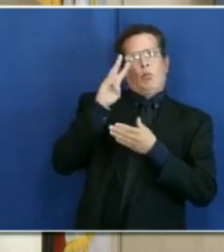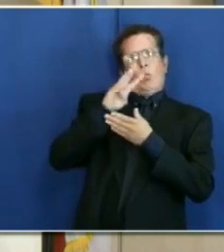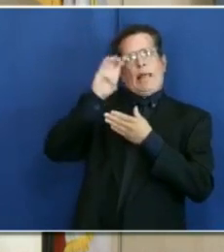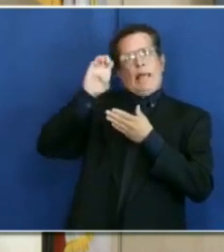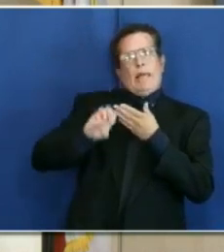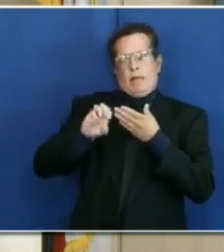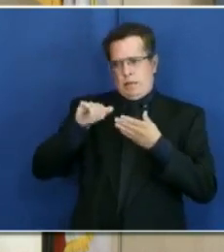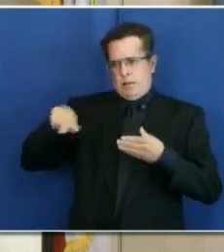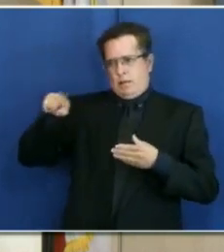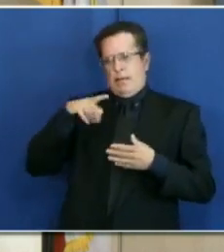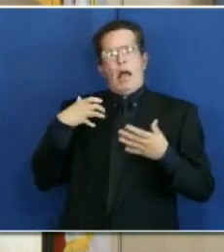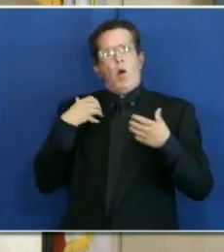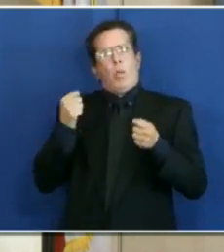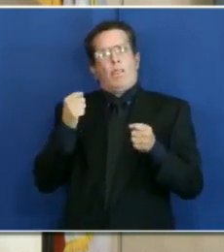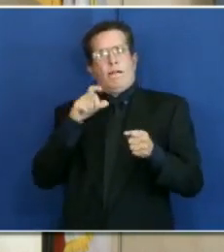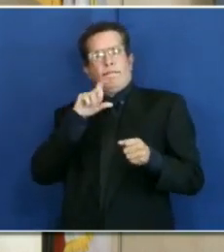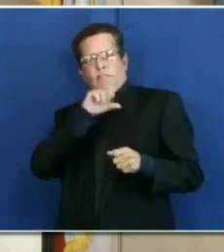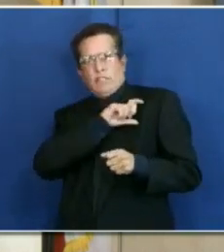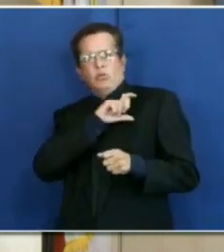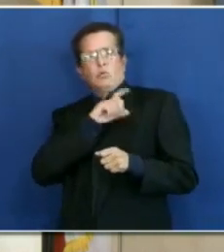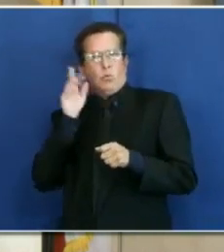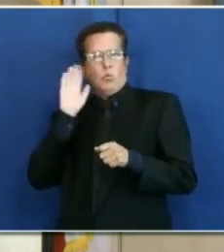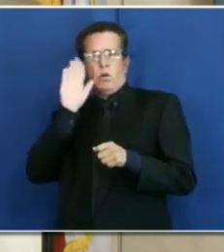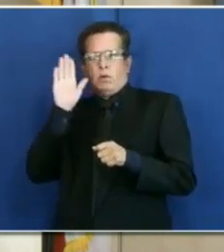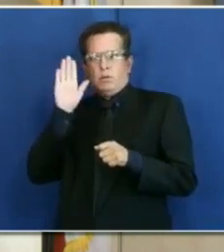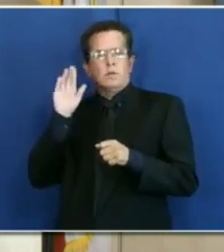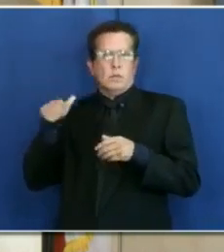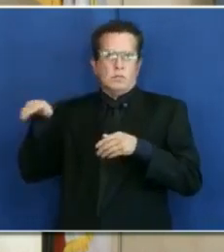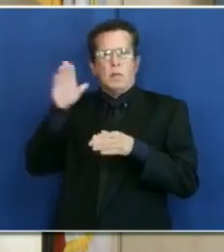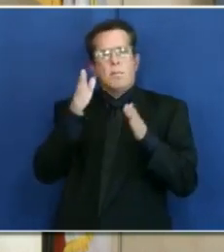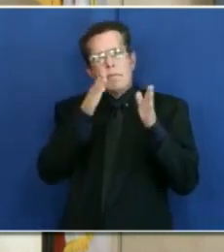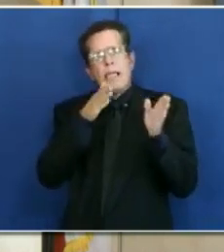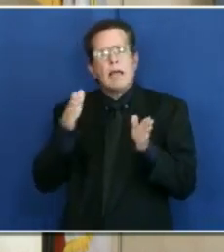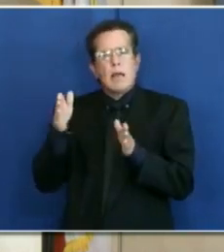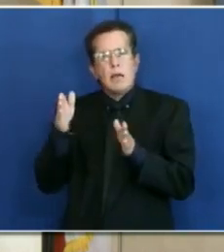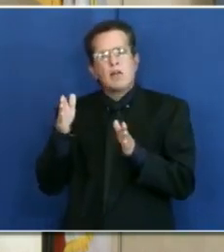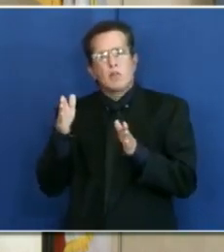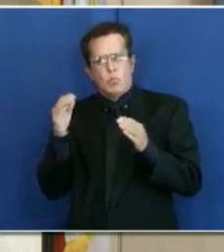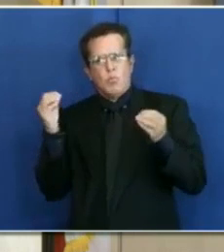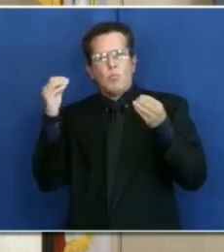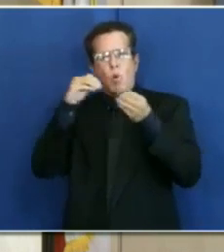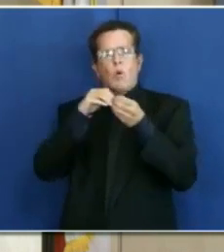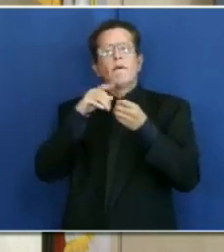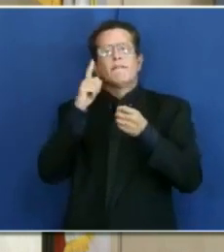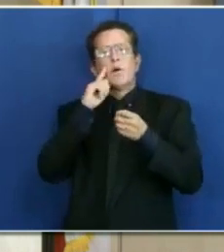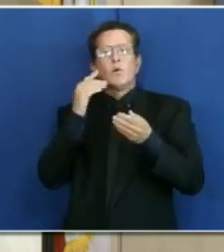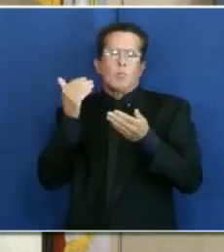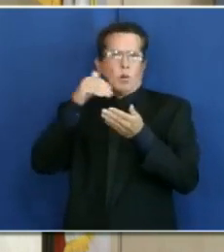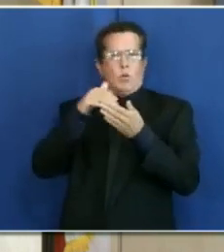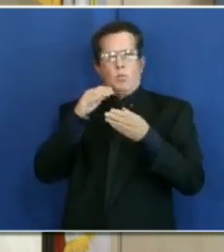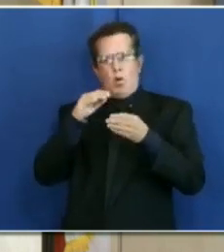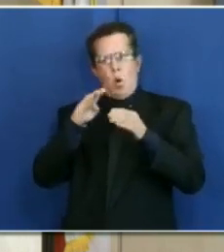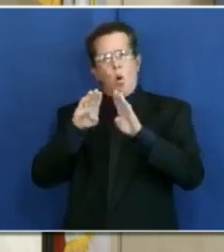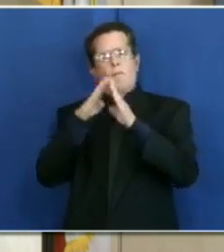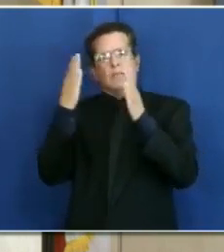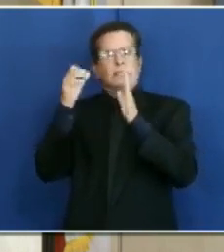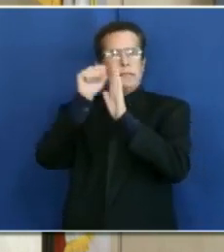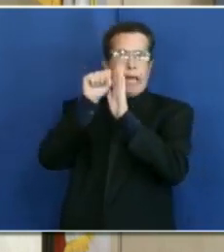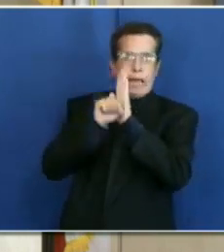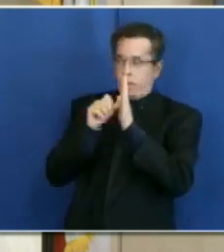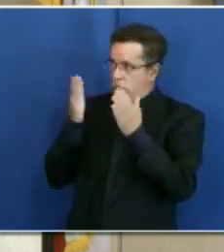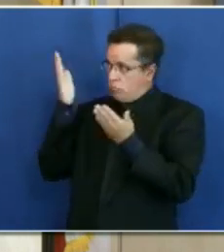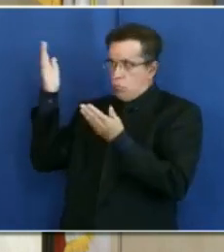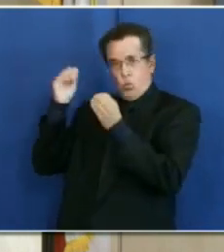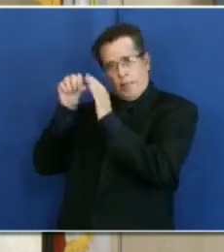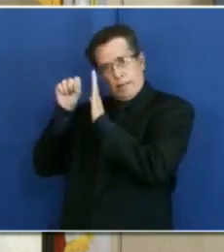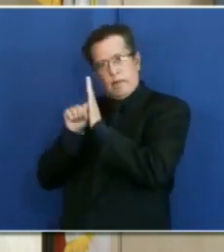working with state health leaders forming those plans, giving input on the reopening of businesses. I know that we don't